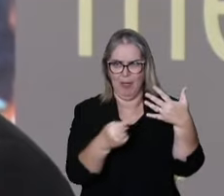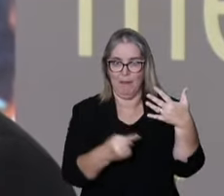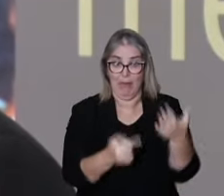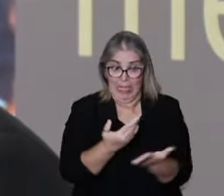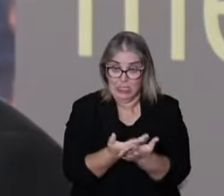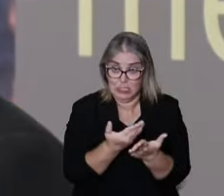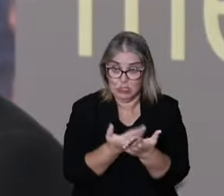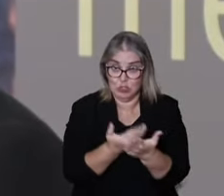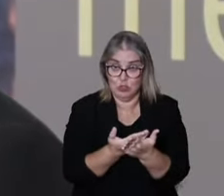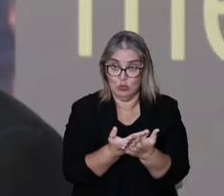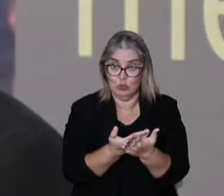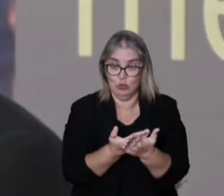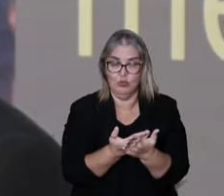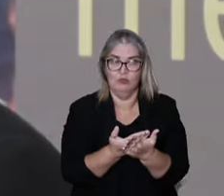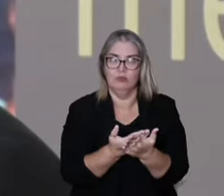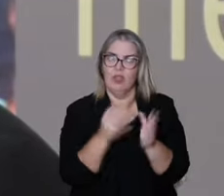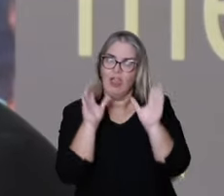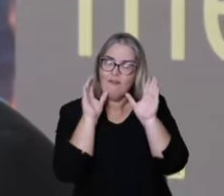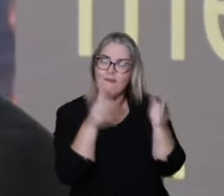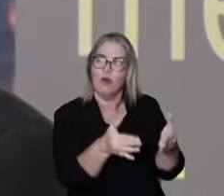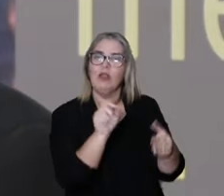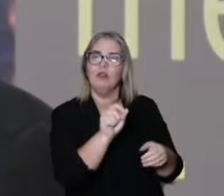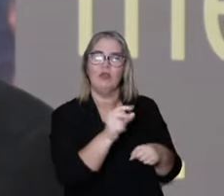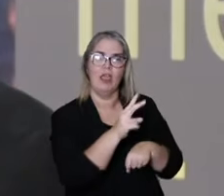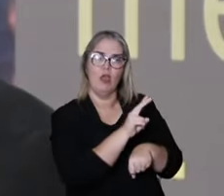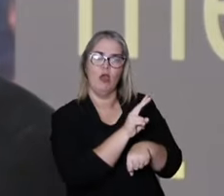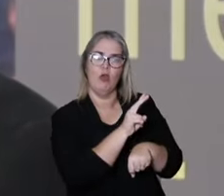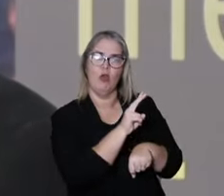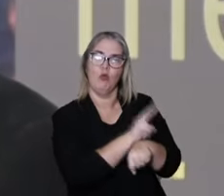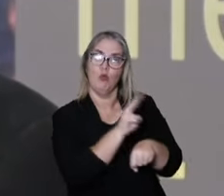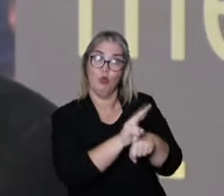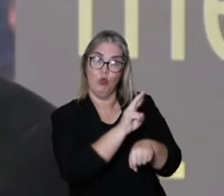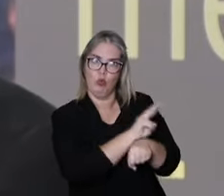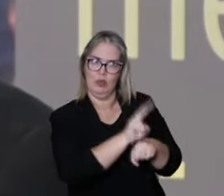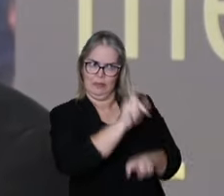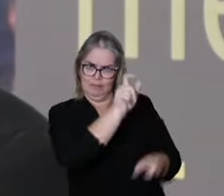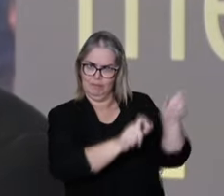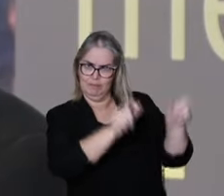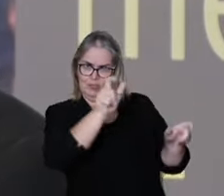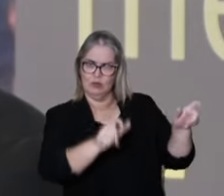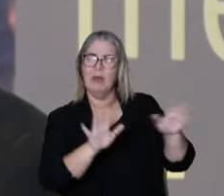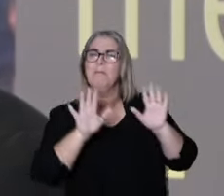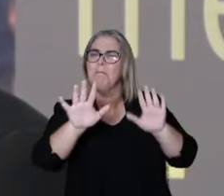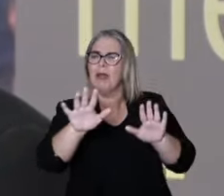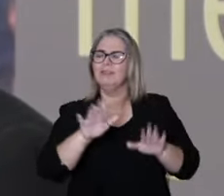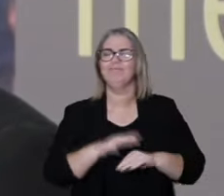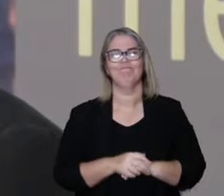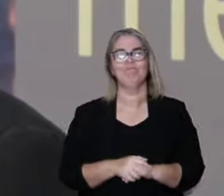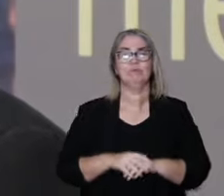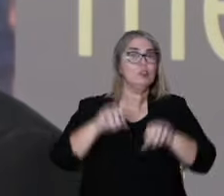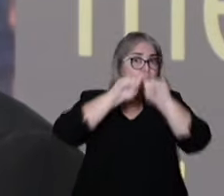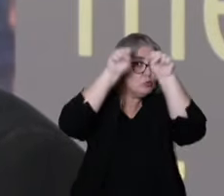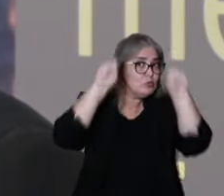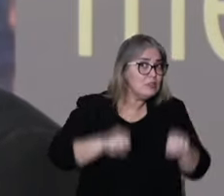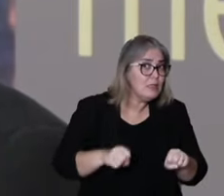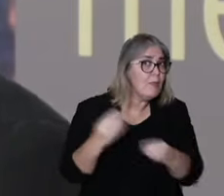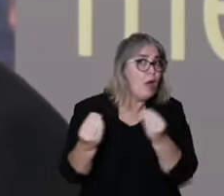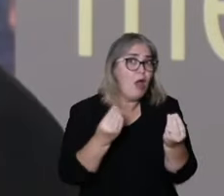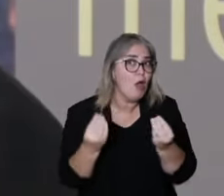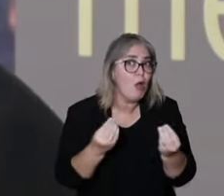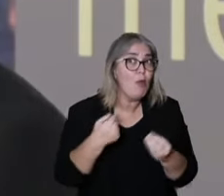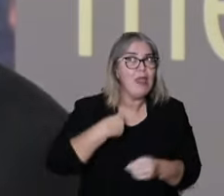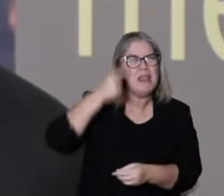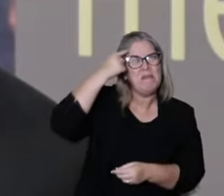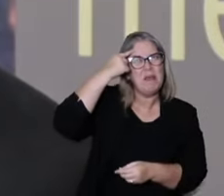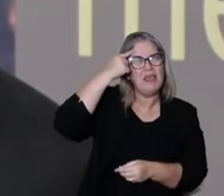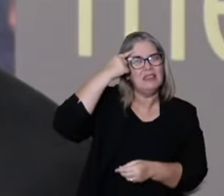that appeared after that to take care of people. But depending on how this system works,